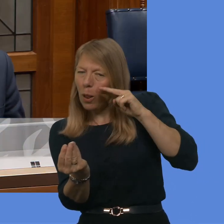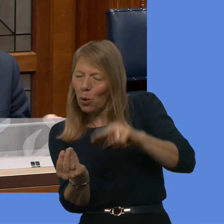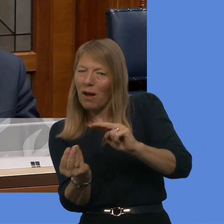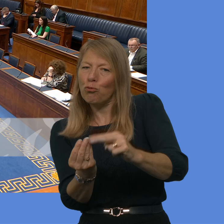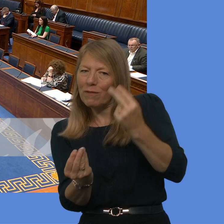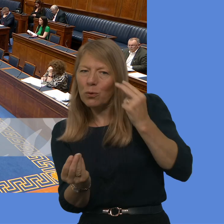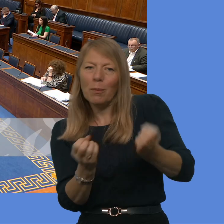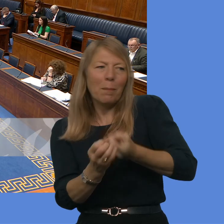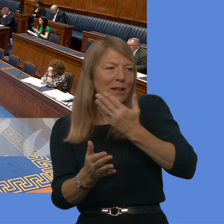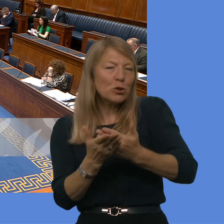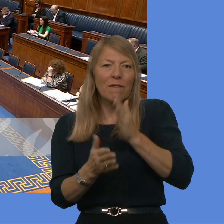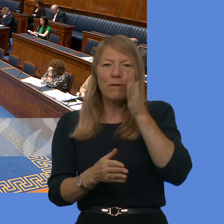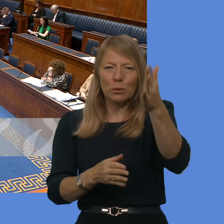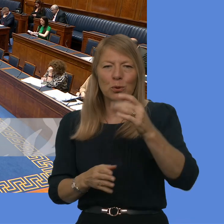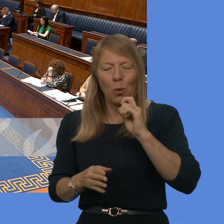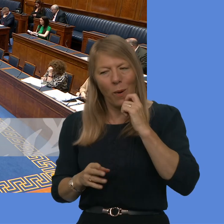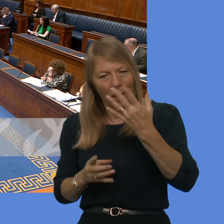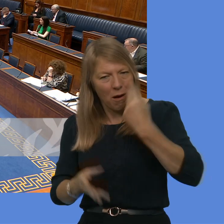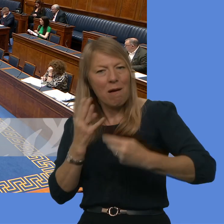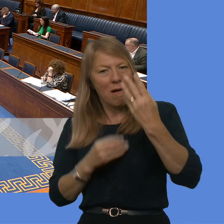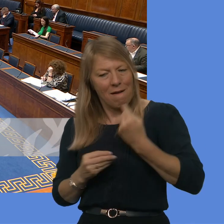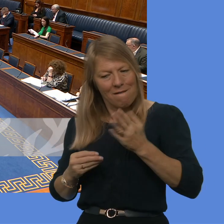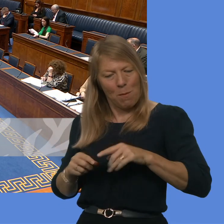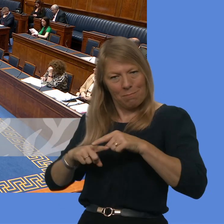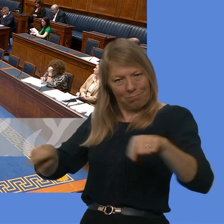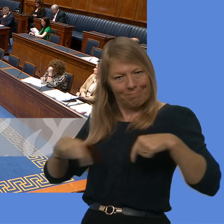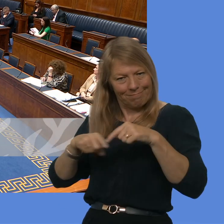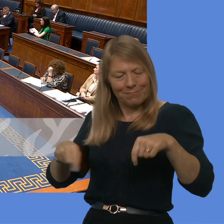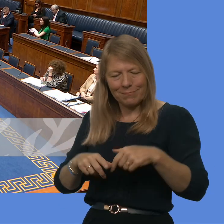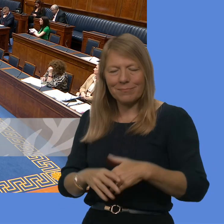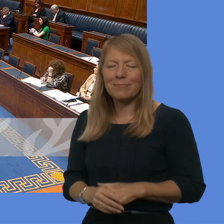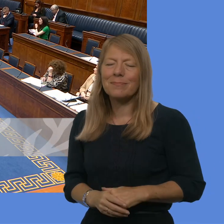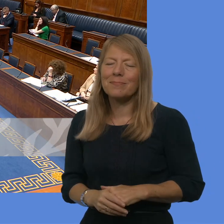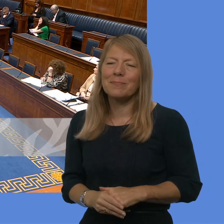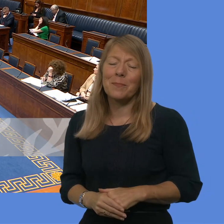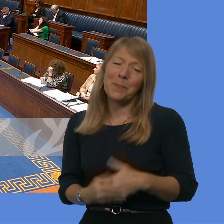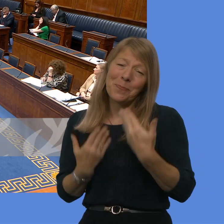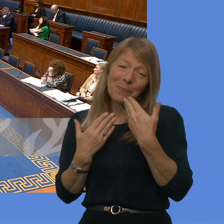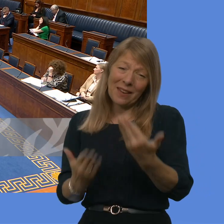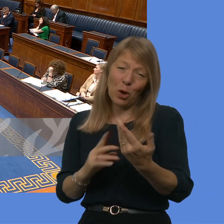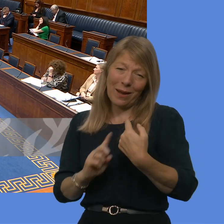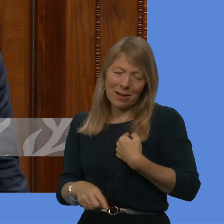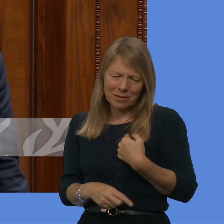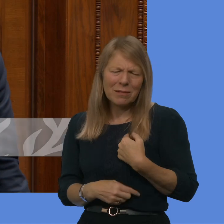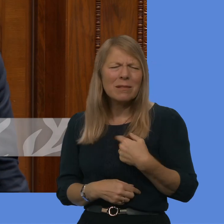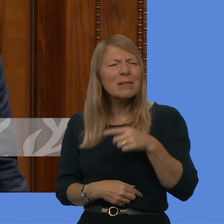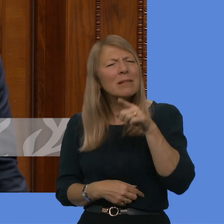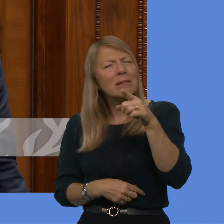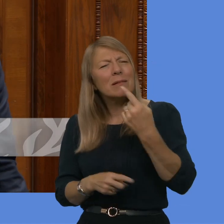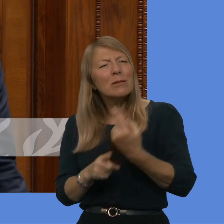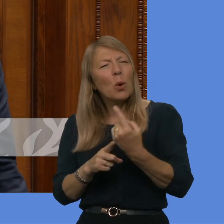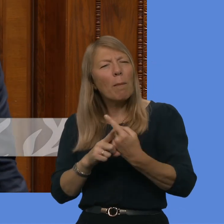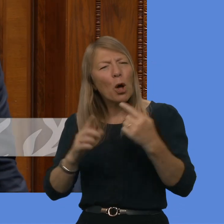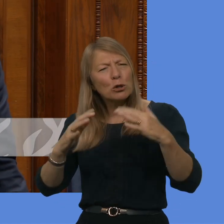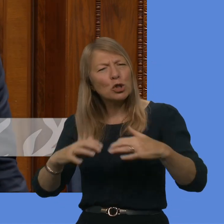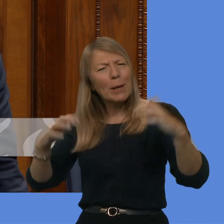Mr Matheson. I thank the Deputy First Minister for her answer. Given the debate that you referenced in the Chamber, where the motion